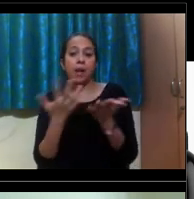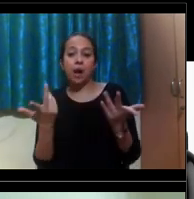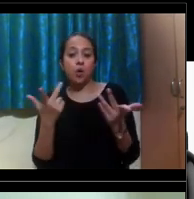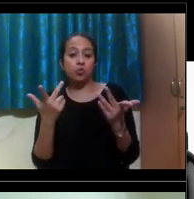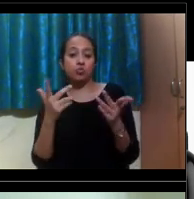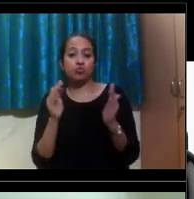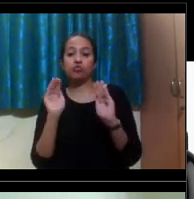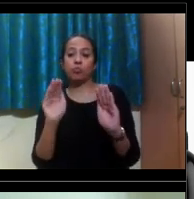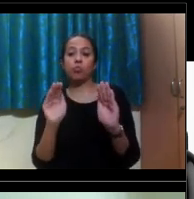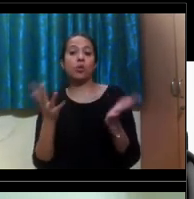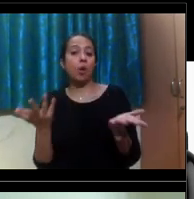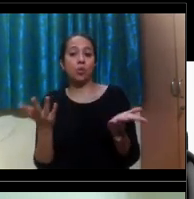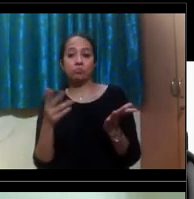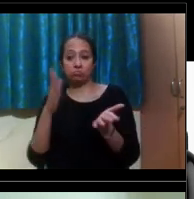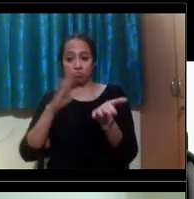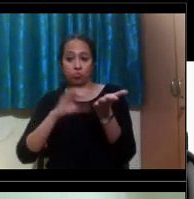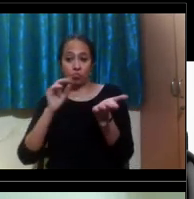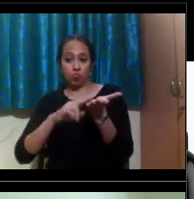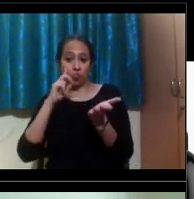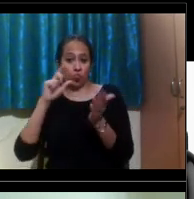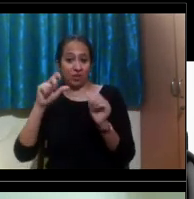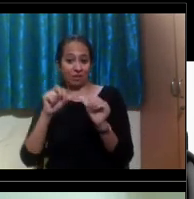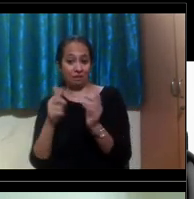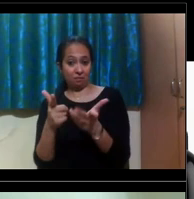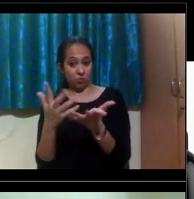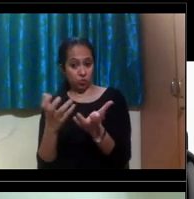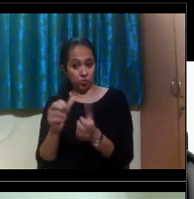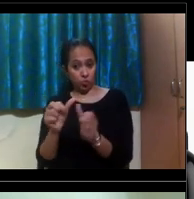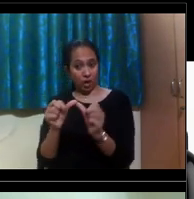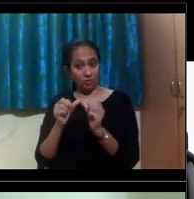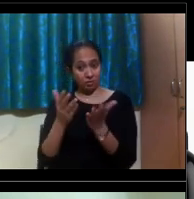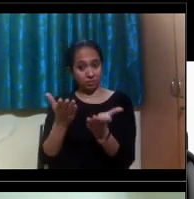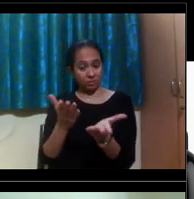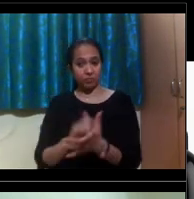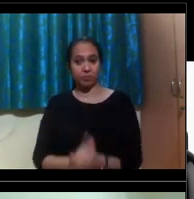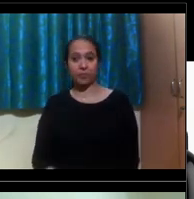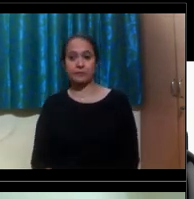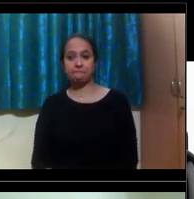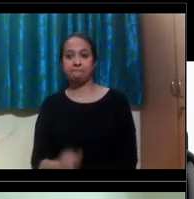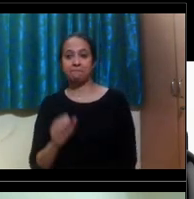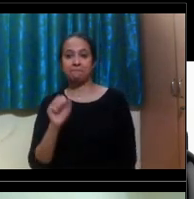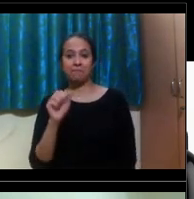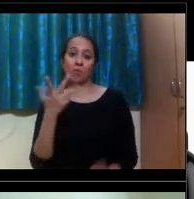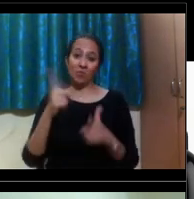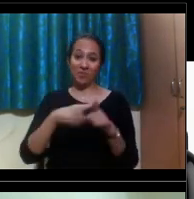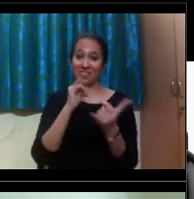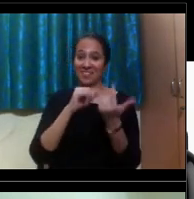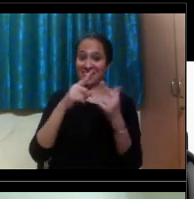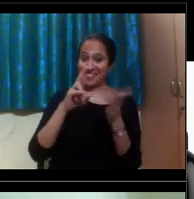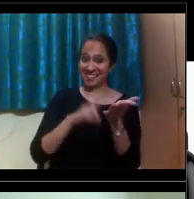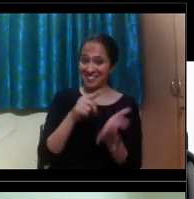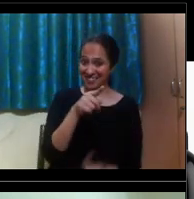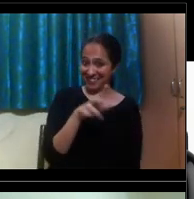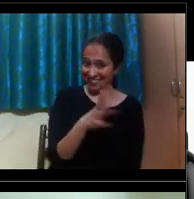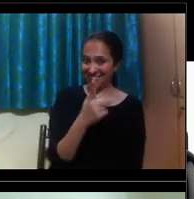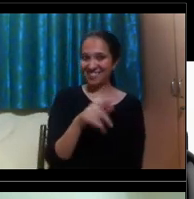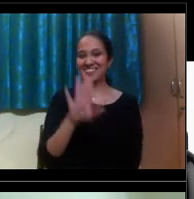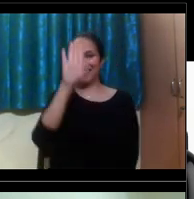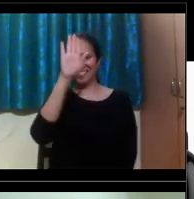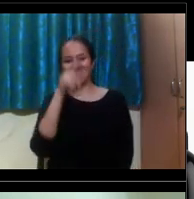provided? Monica, would you like to go first? Or Justin, do you want to take that one since you're